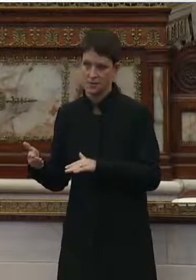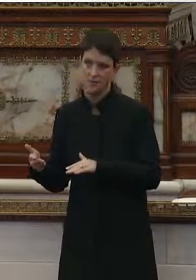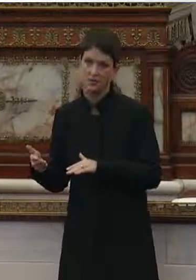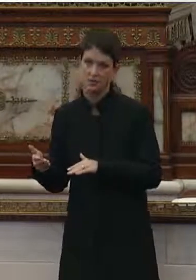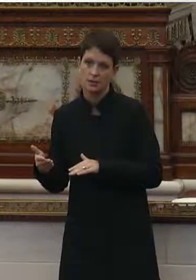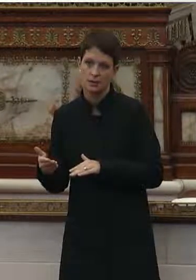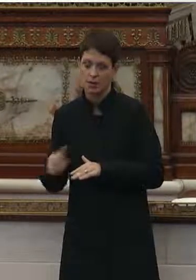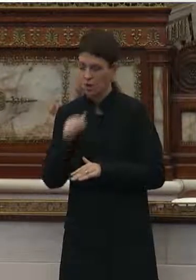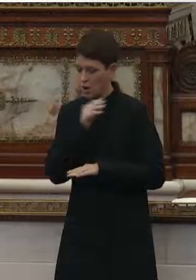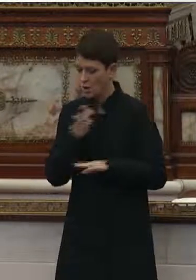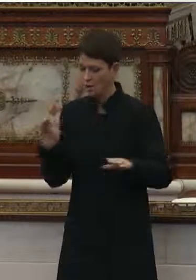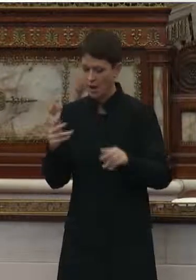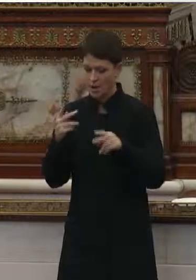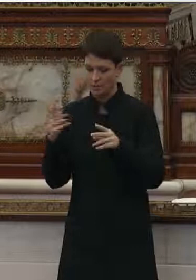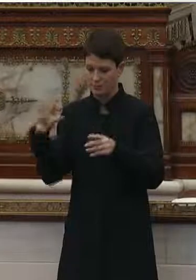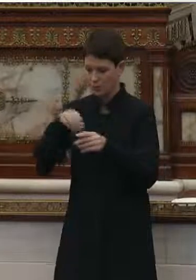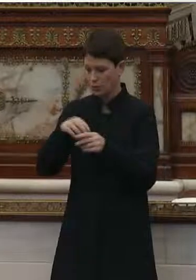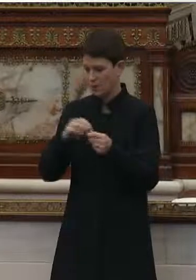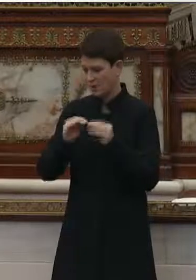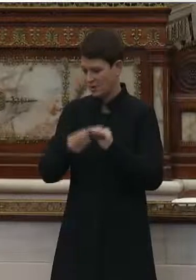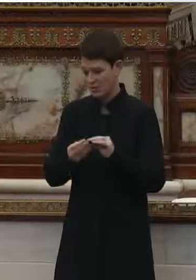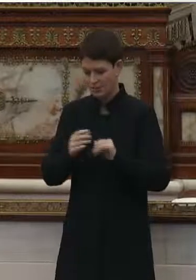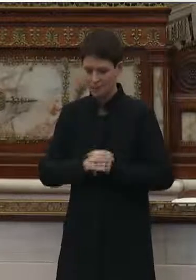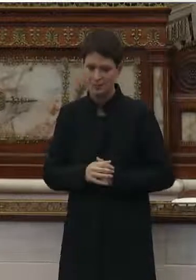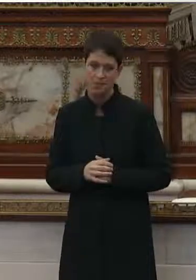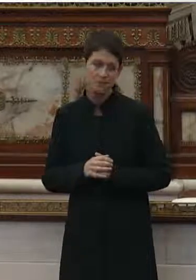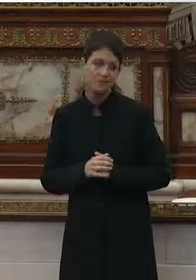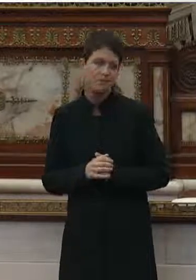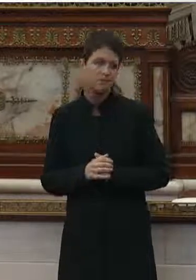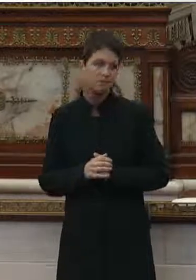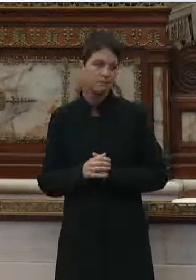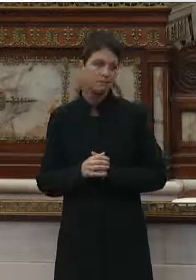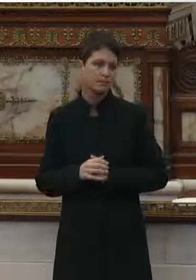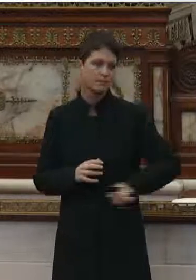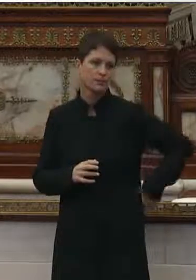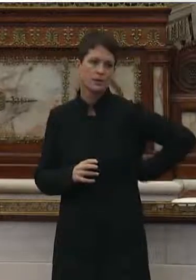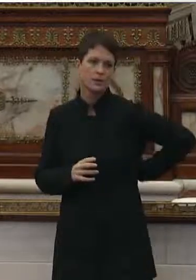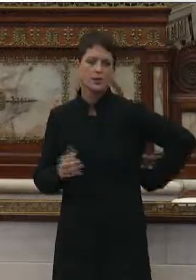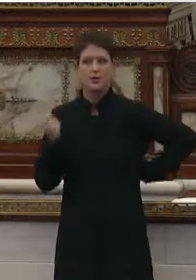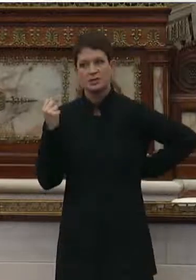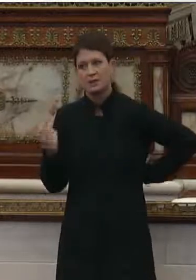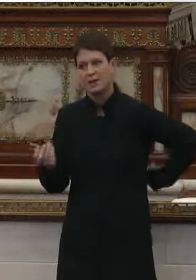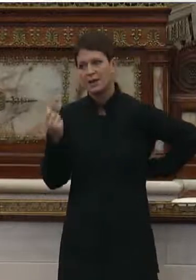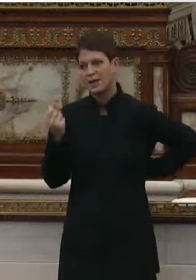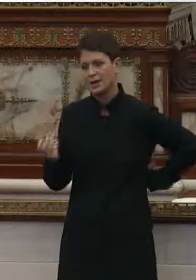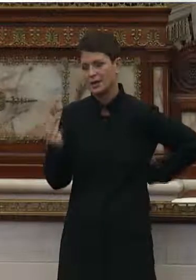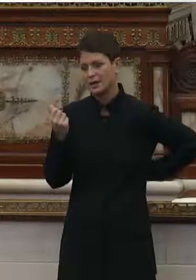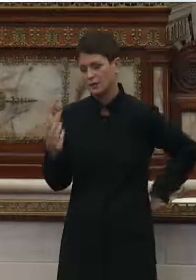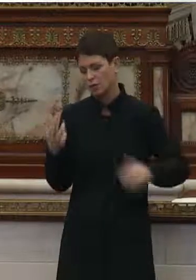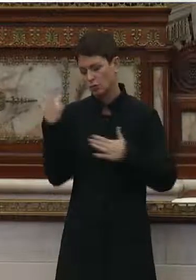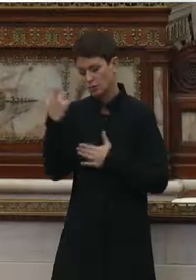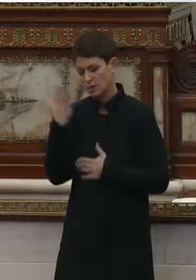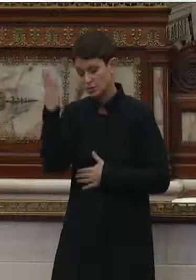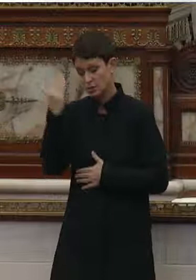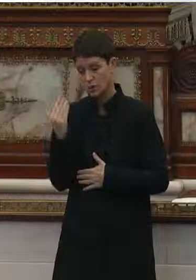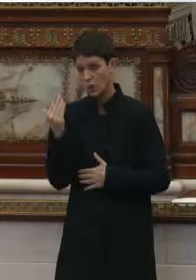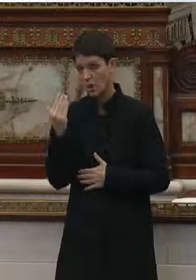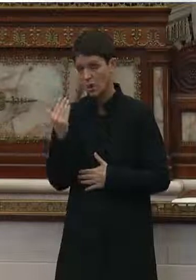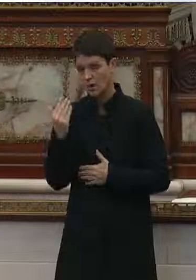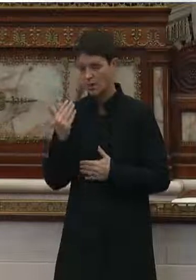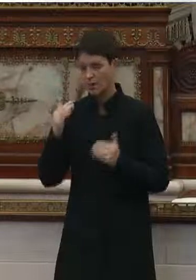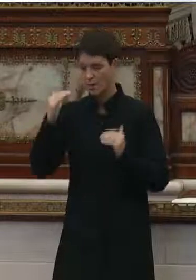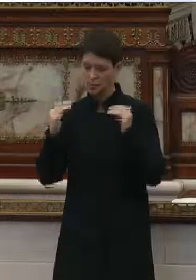being tabulated. There are a multitude of reasons why there's been this